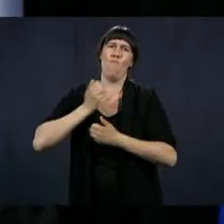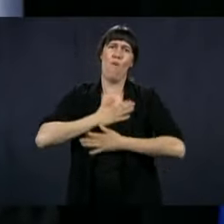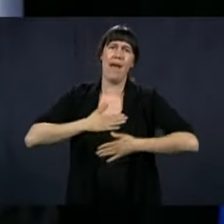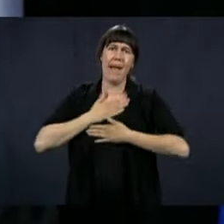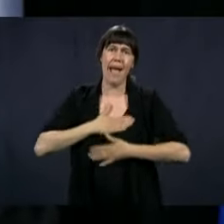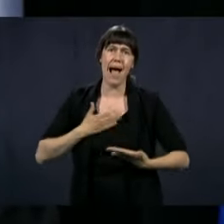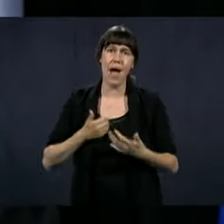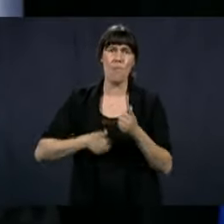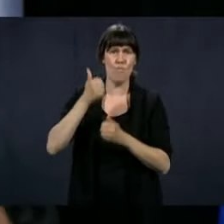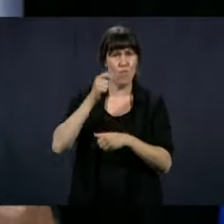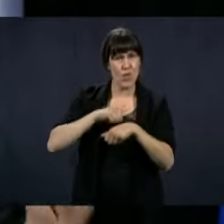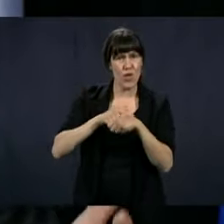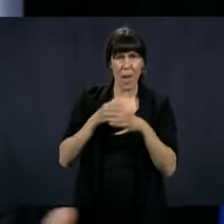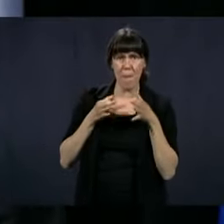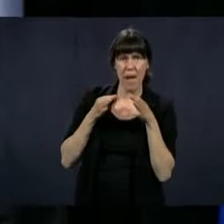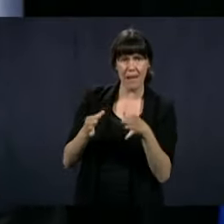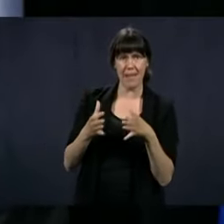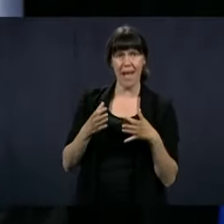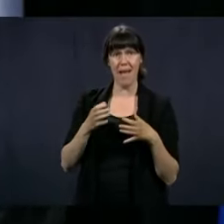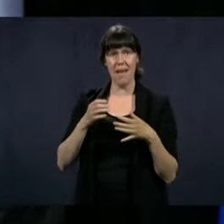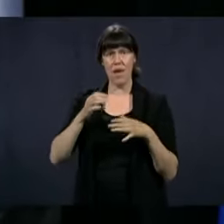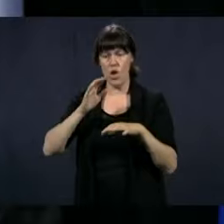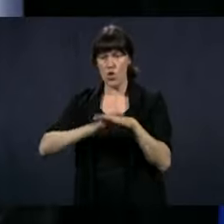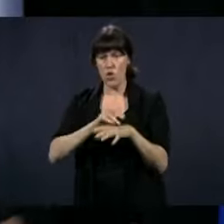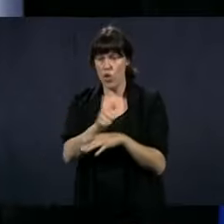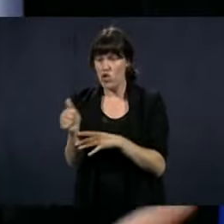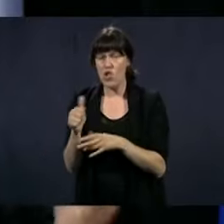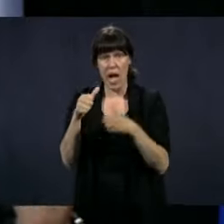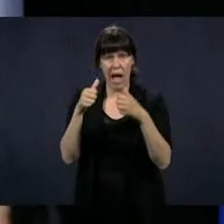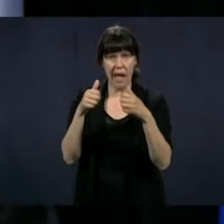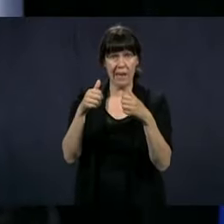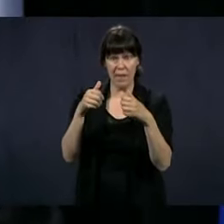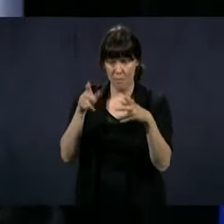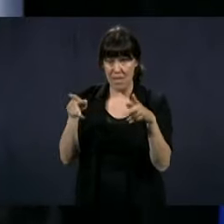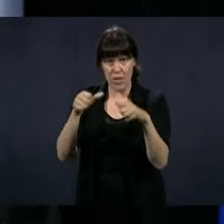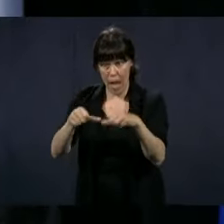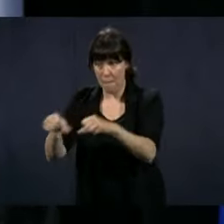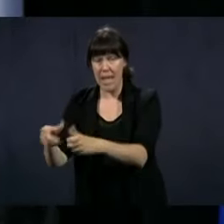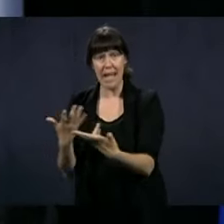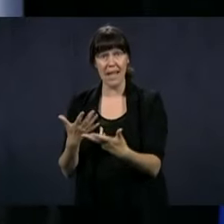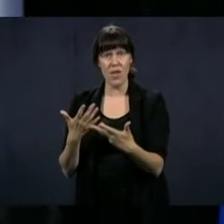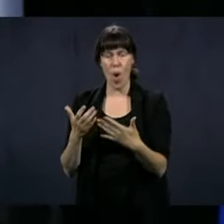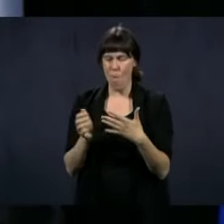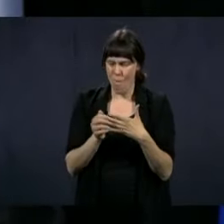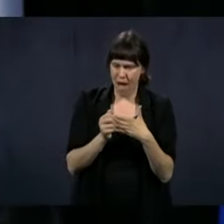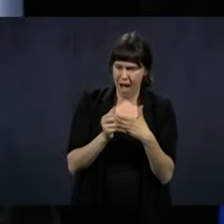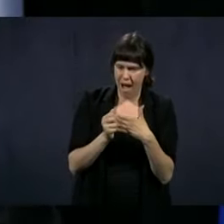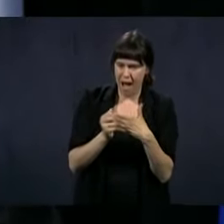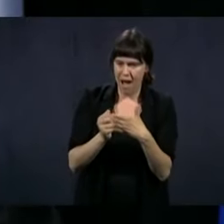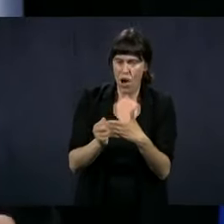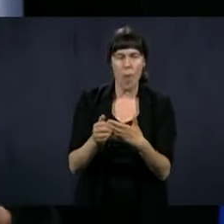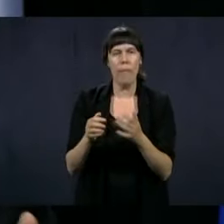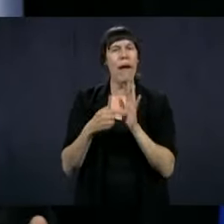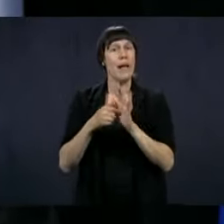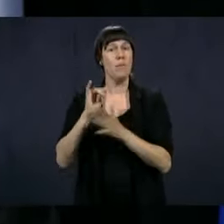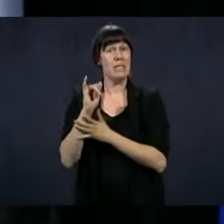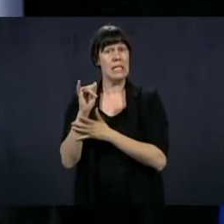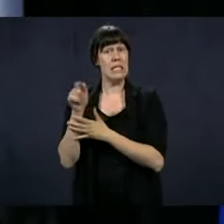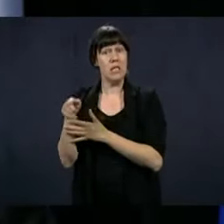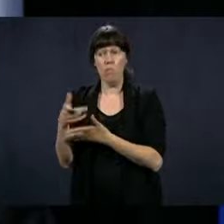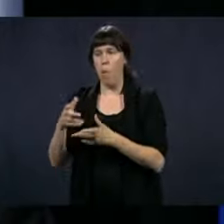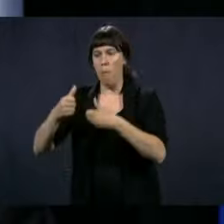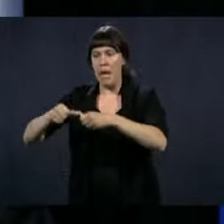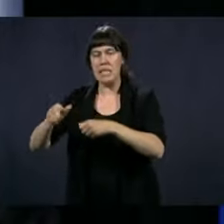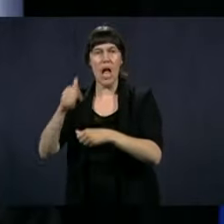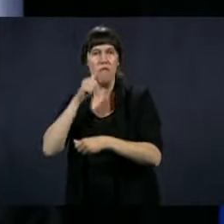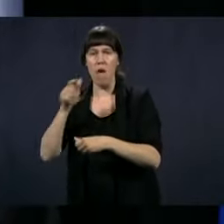a bit more time for the orderlies who want to accompany a resident to get through the